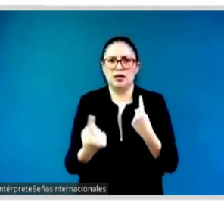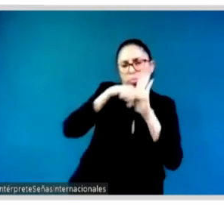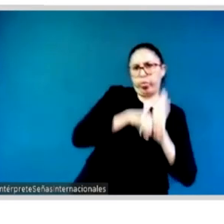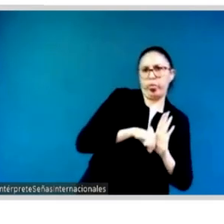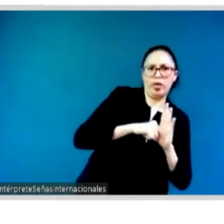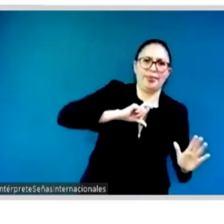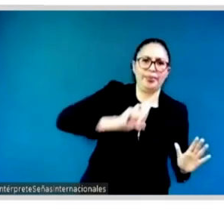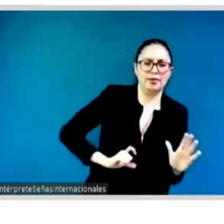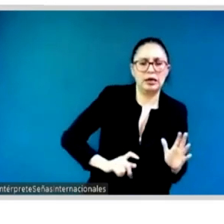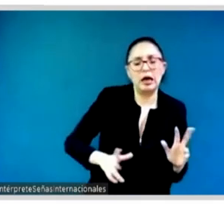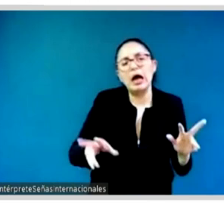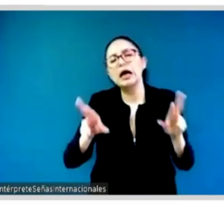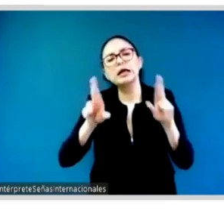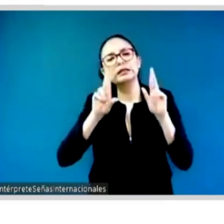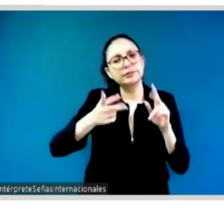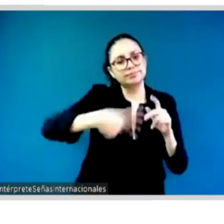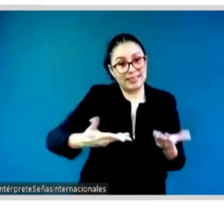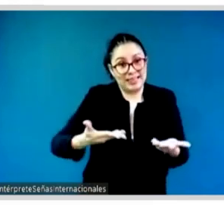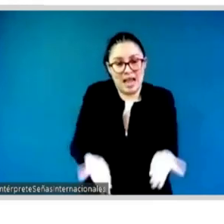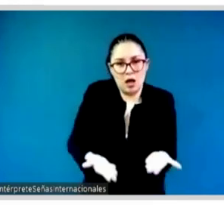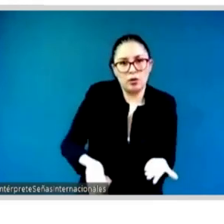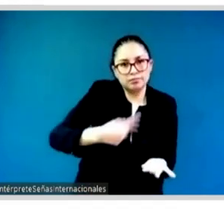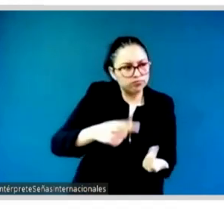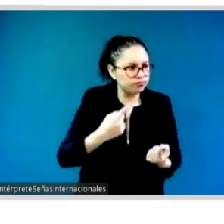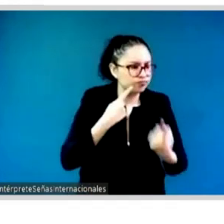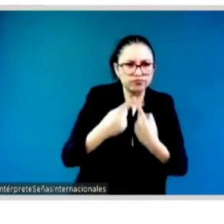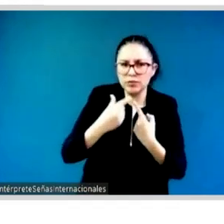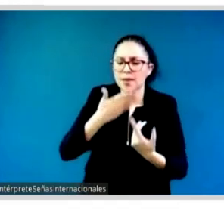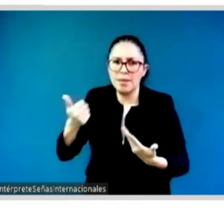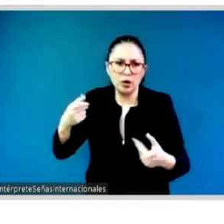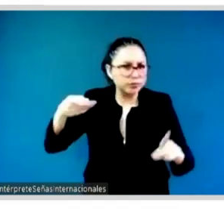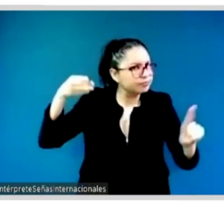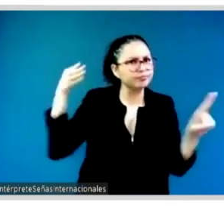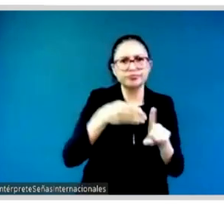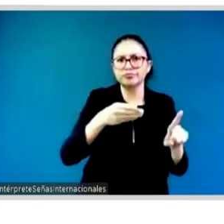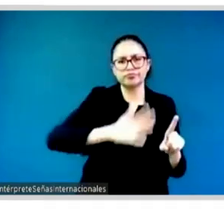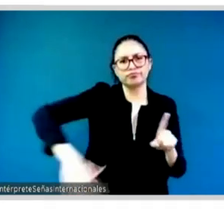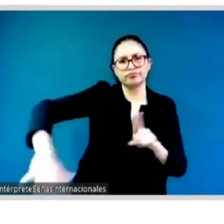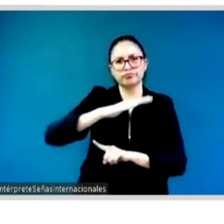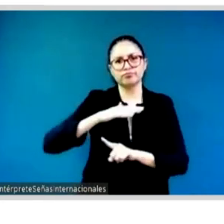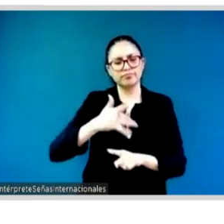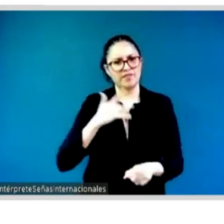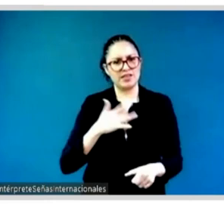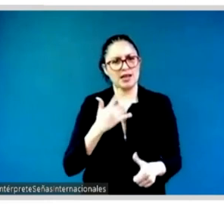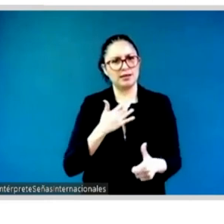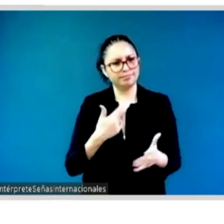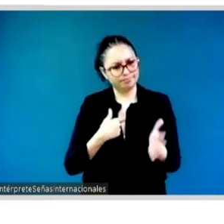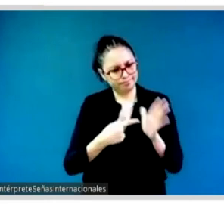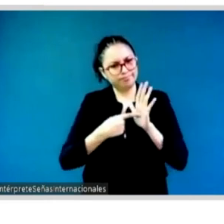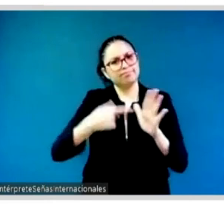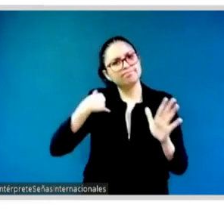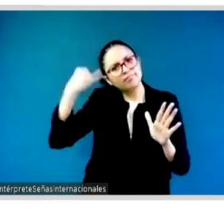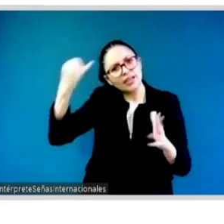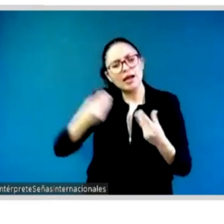that vision. Before moving into the panel discussion with these wonderful leaders of the Action Coalition